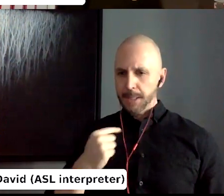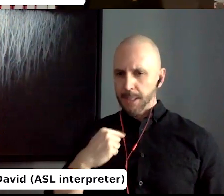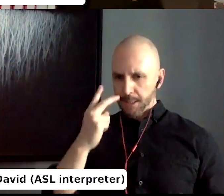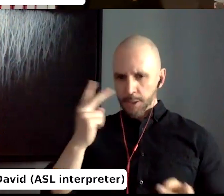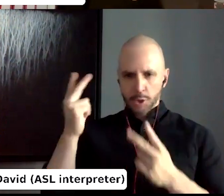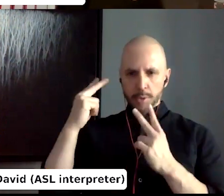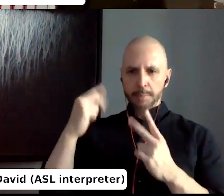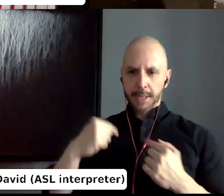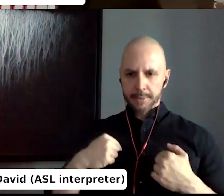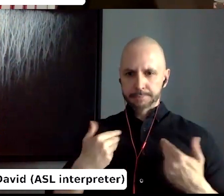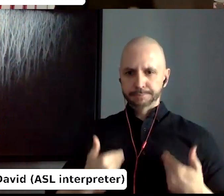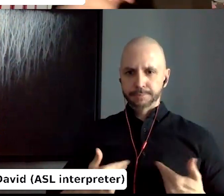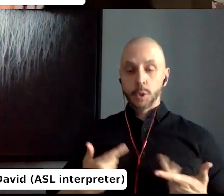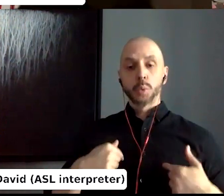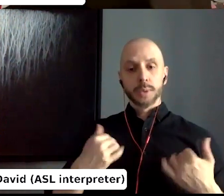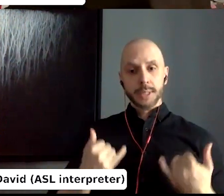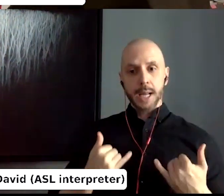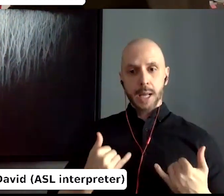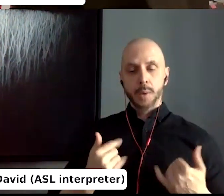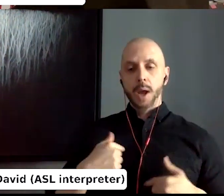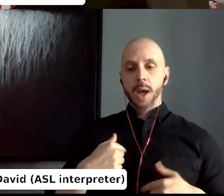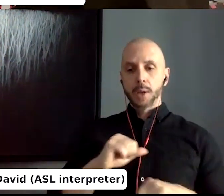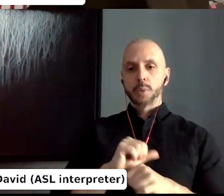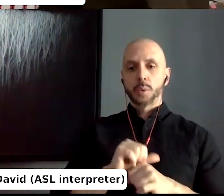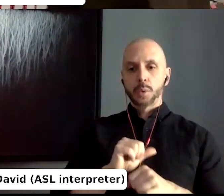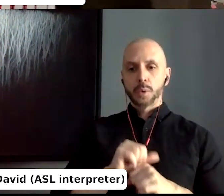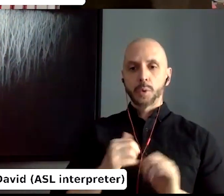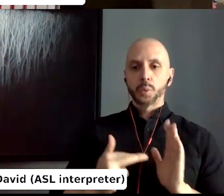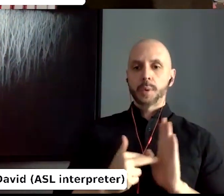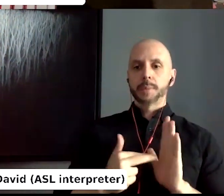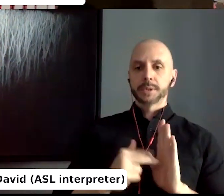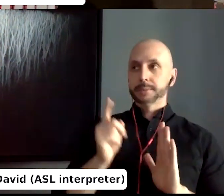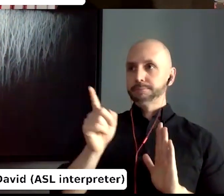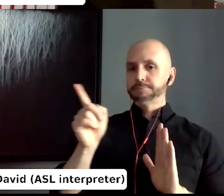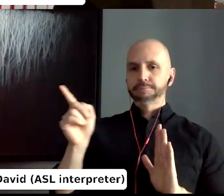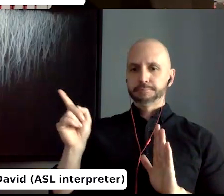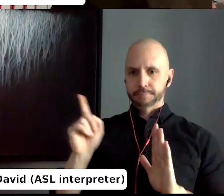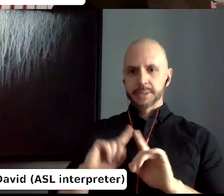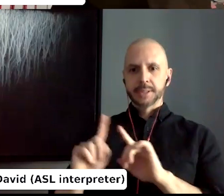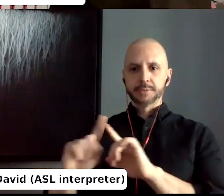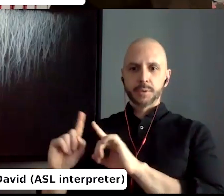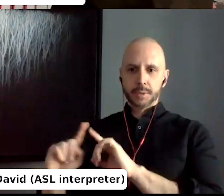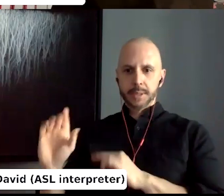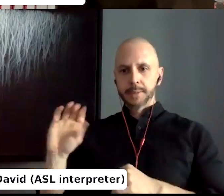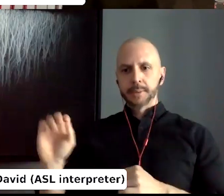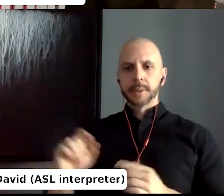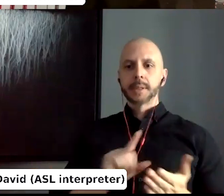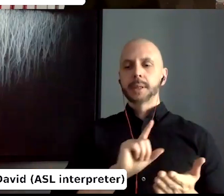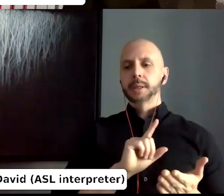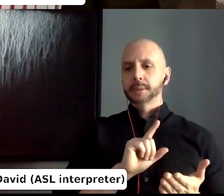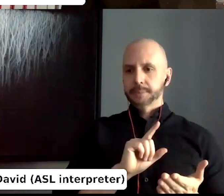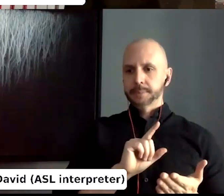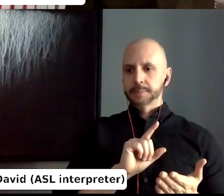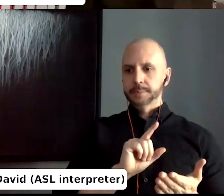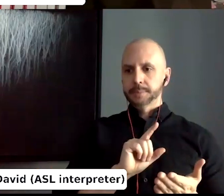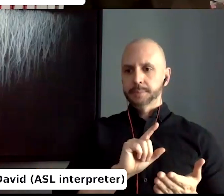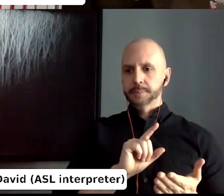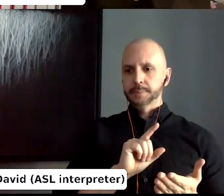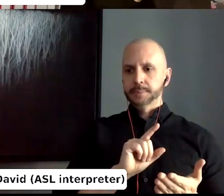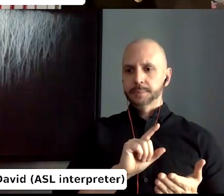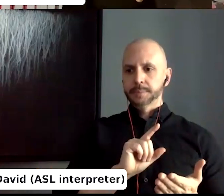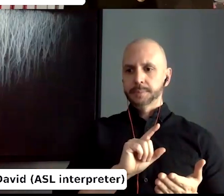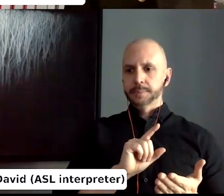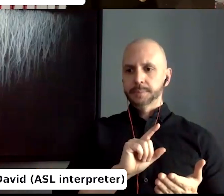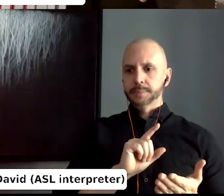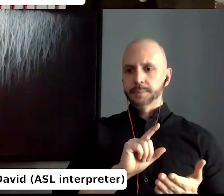art book publishers at the moment, also Fallis, um, and also as a distributor and a publisher. Uh, but I started my, my